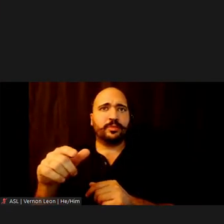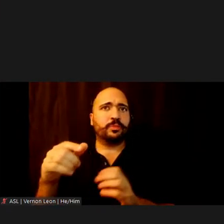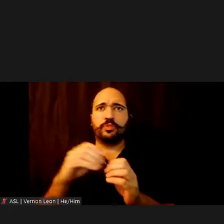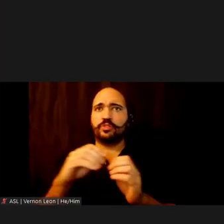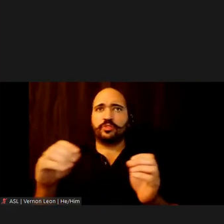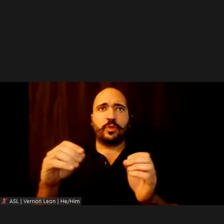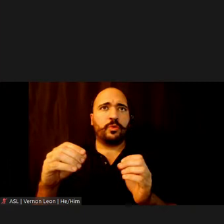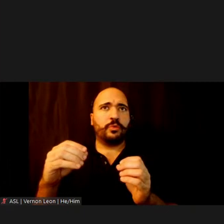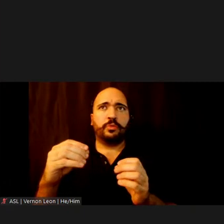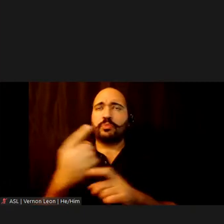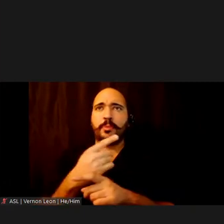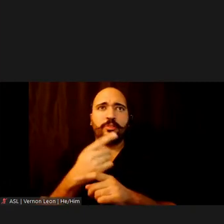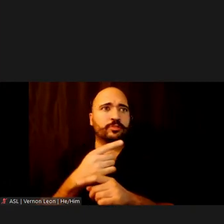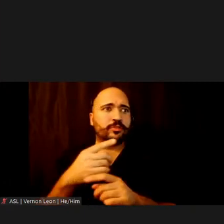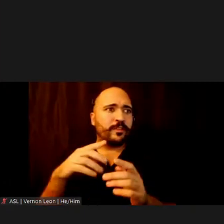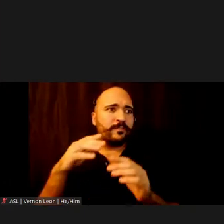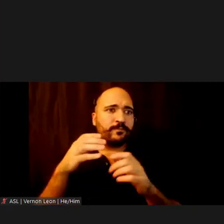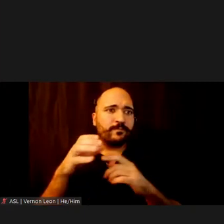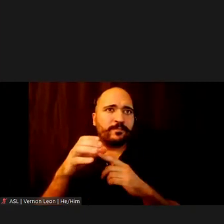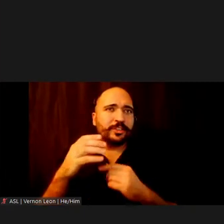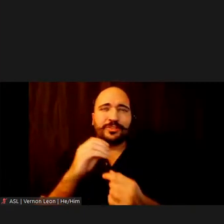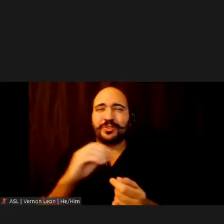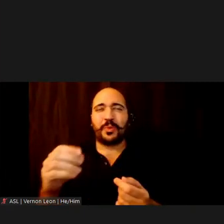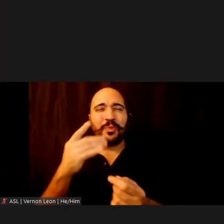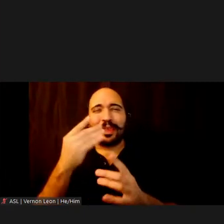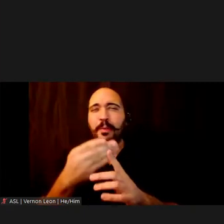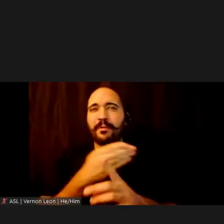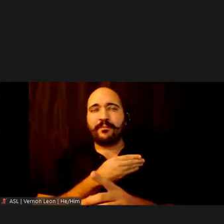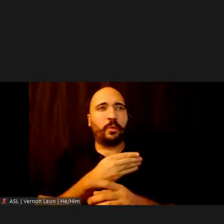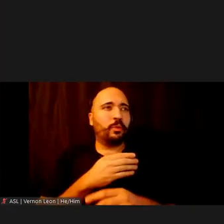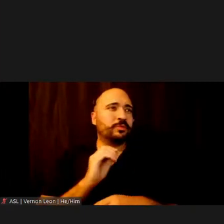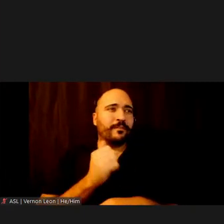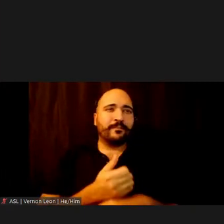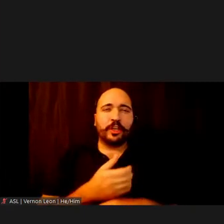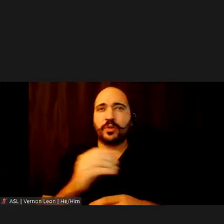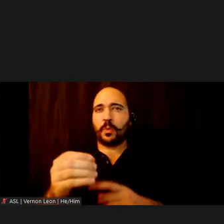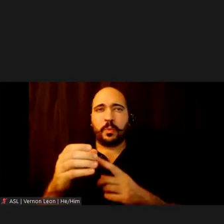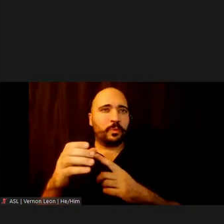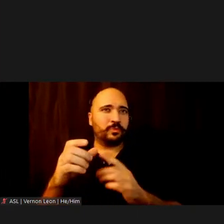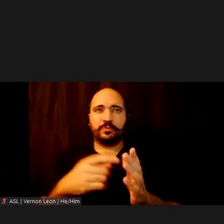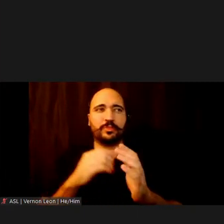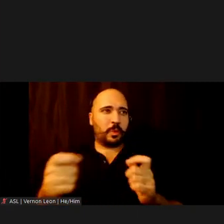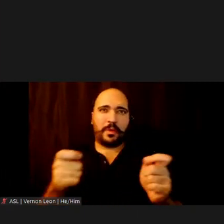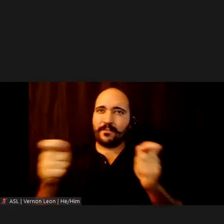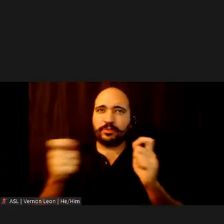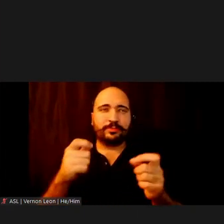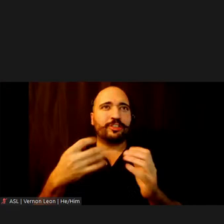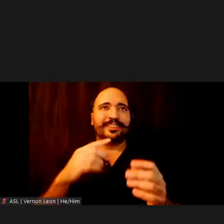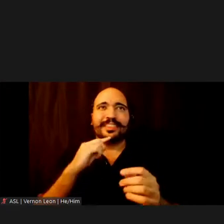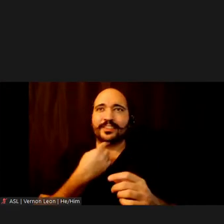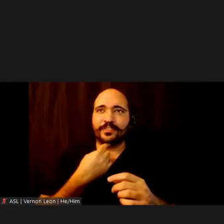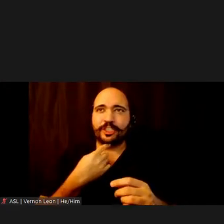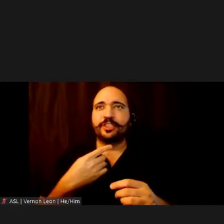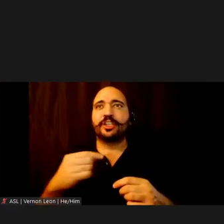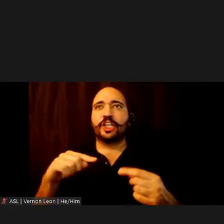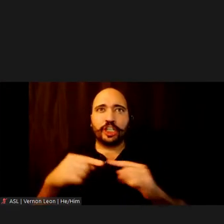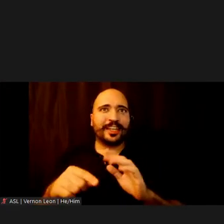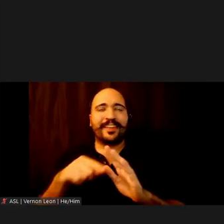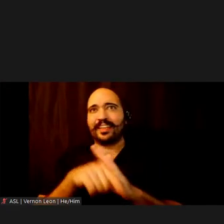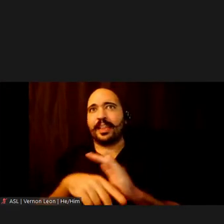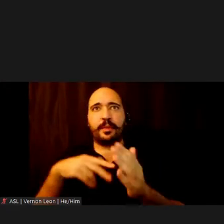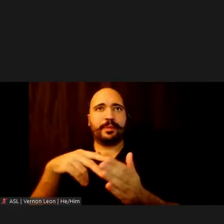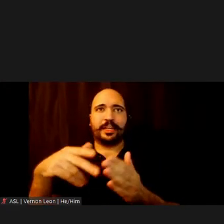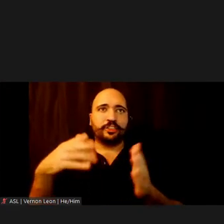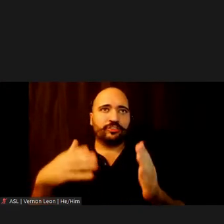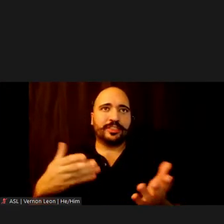proper enforcement. There was no thinking beforehand. I mean, it's obviously causing severe conditions, hurting and even killing pedestrians,